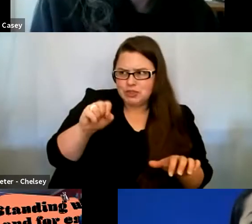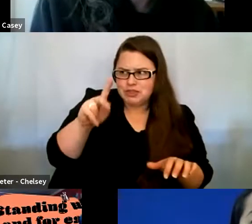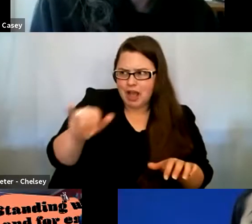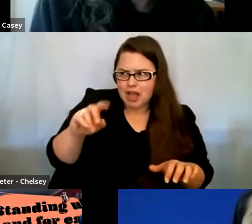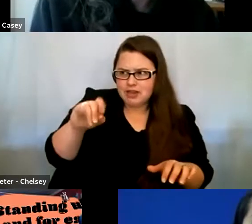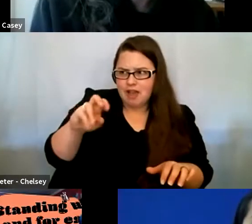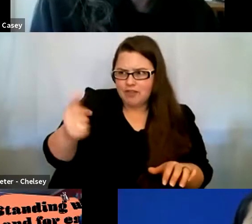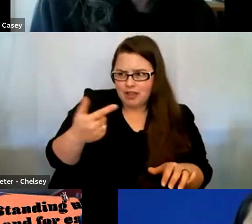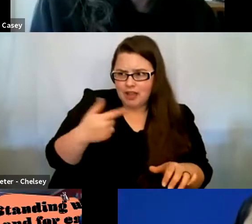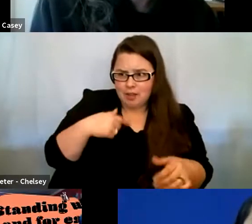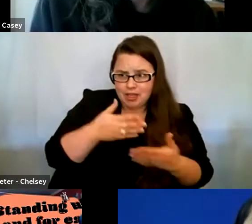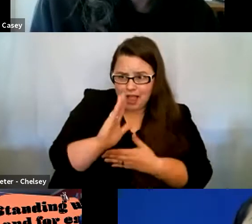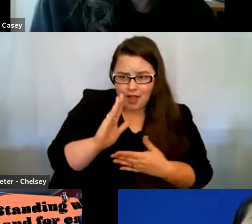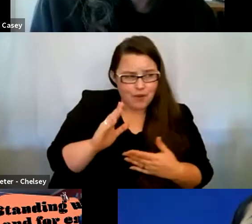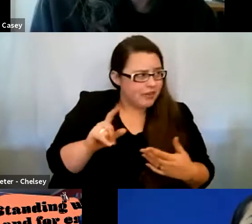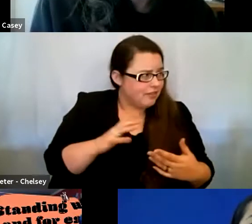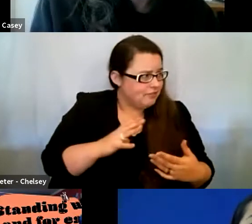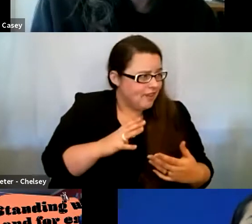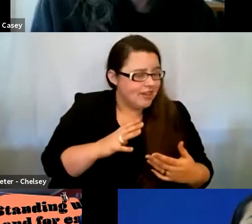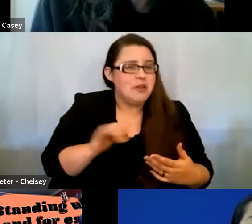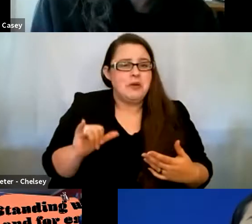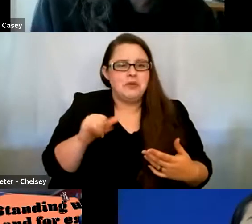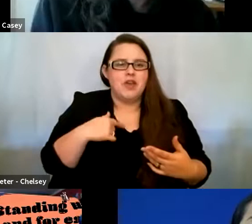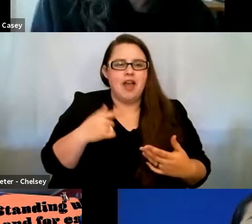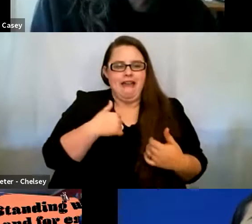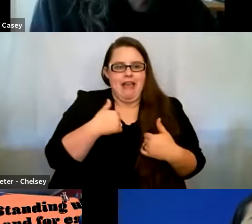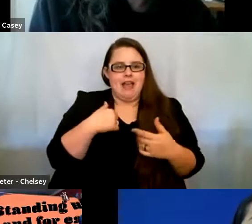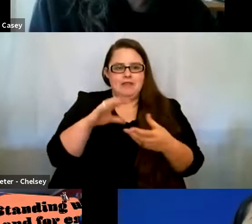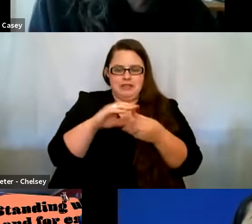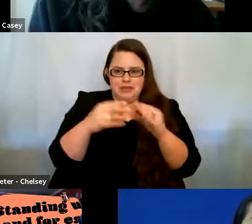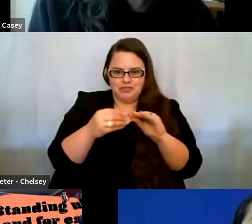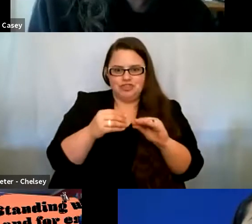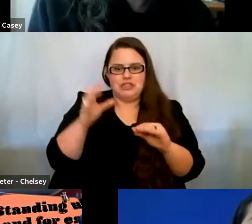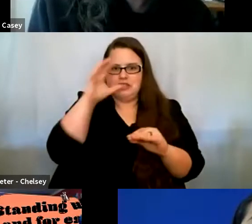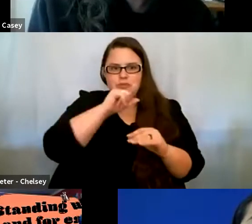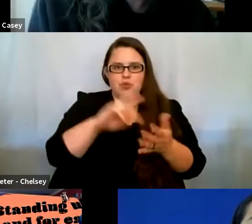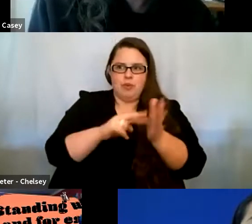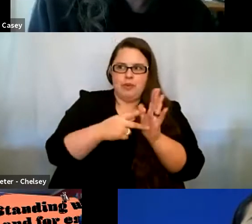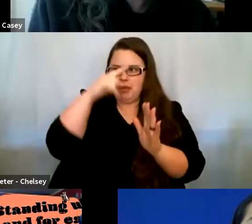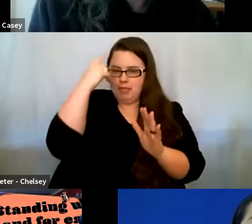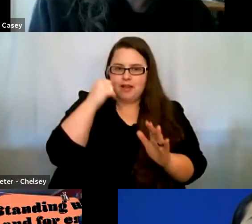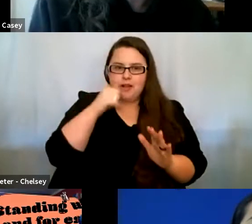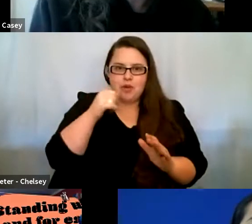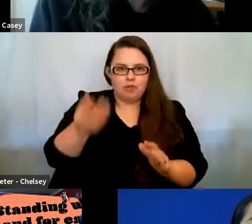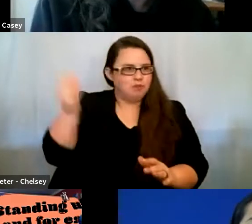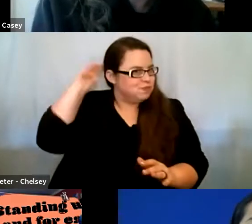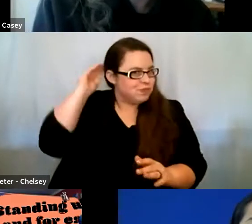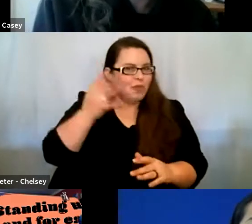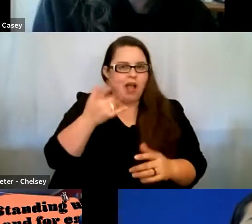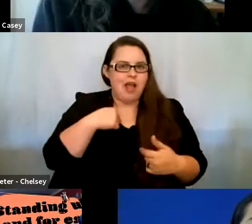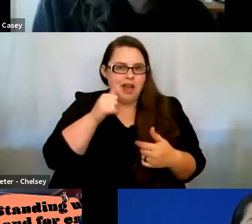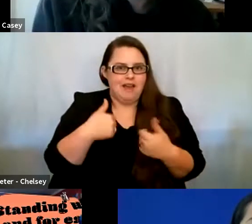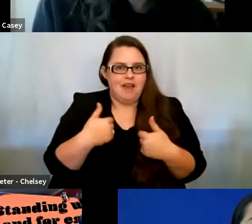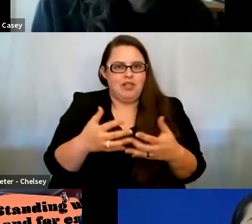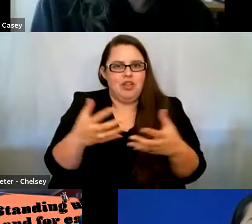allowed to do. Um, and so I had all these messages and assumptions about what it meant to be a black girl. Right. And just because I didn't have a lot